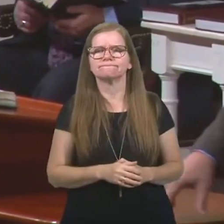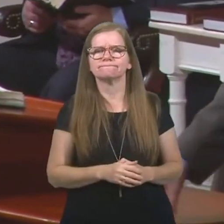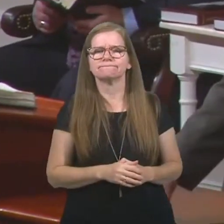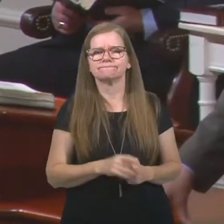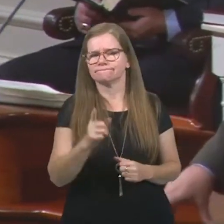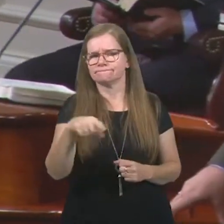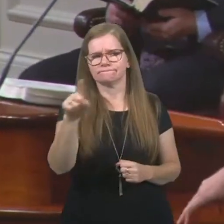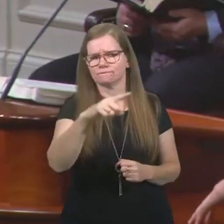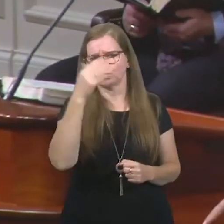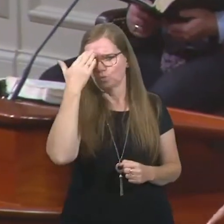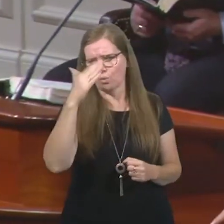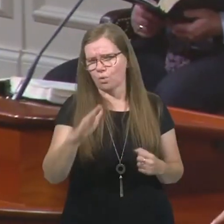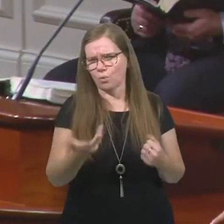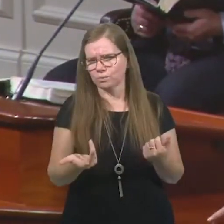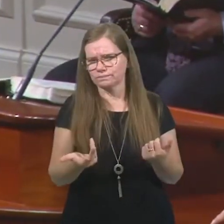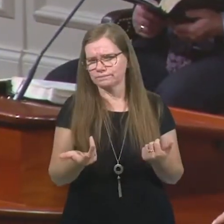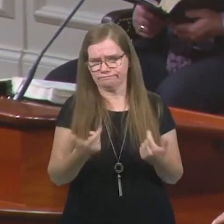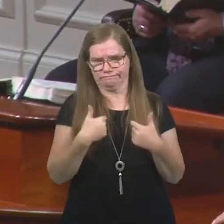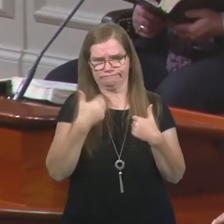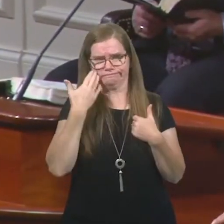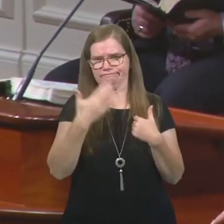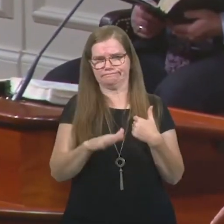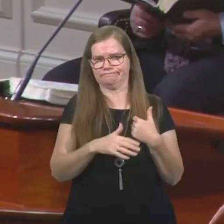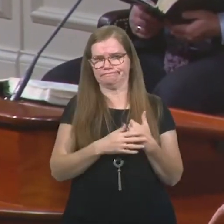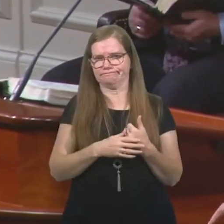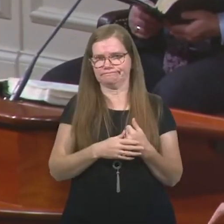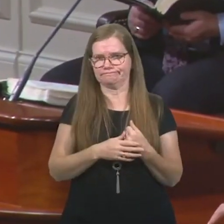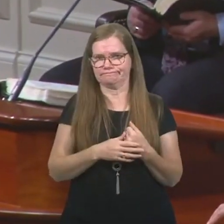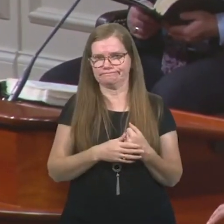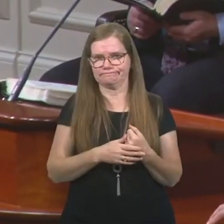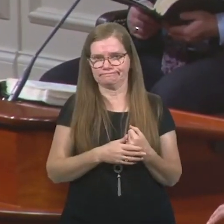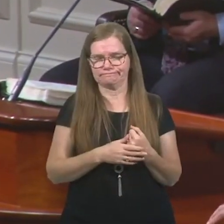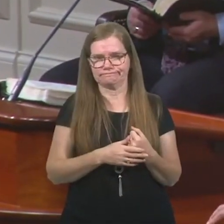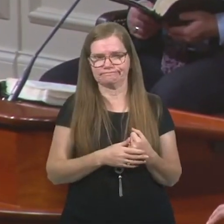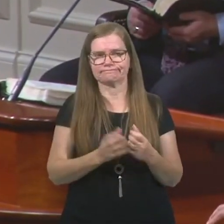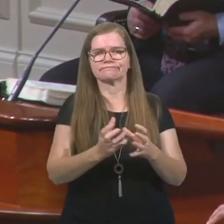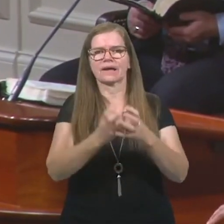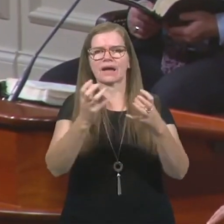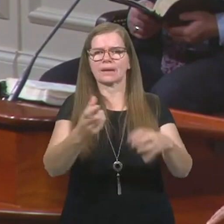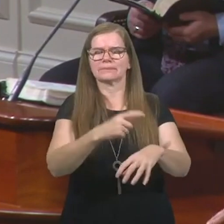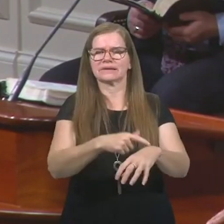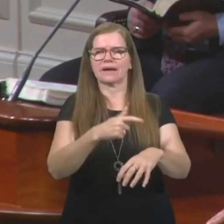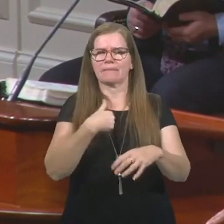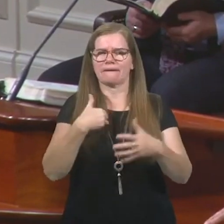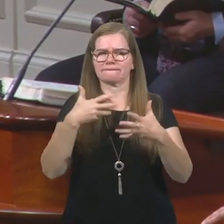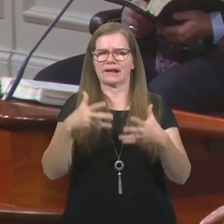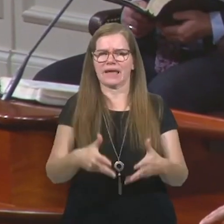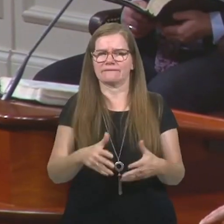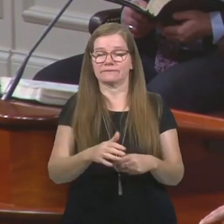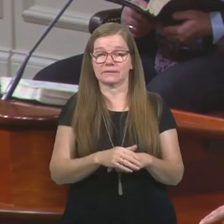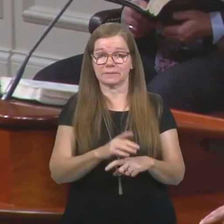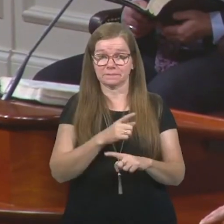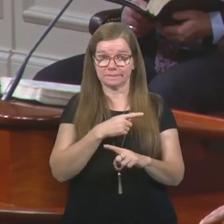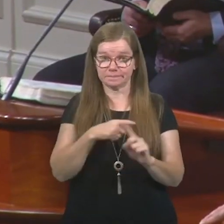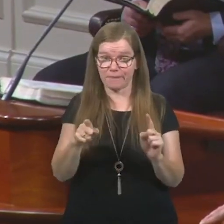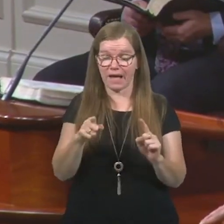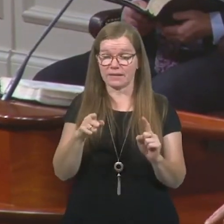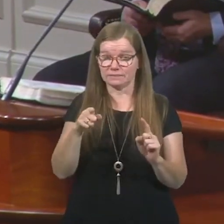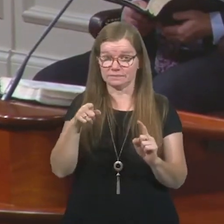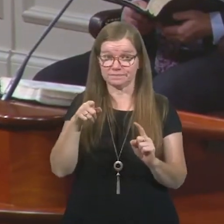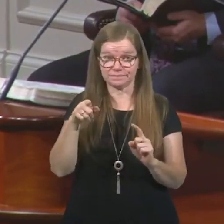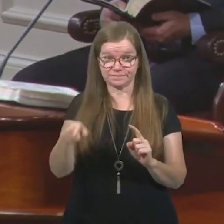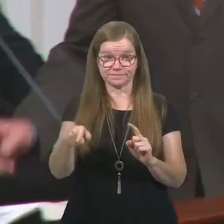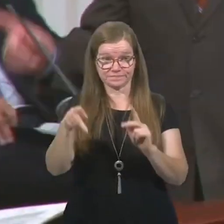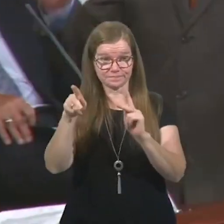You don't know. I don't know. How much time I have left. But this guy who is going through a